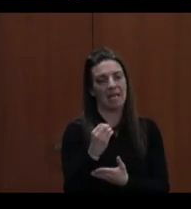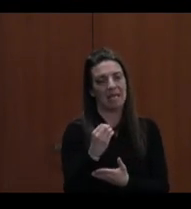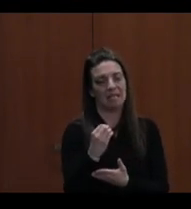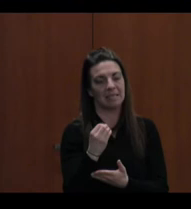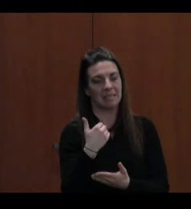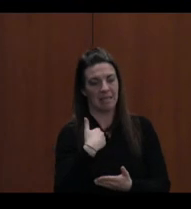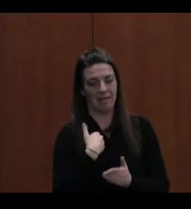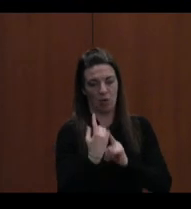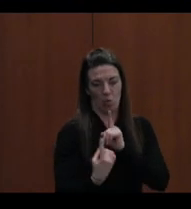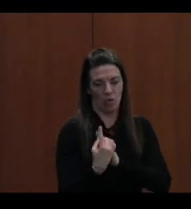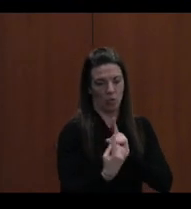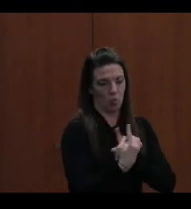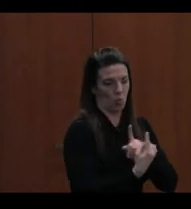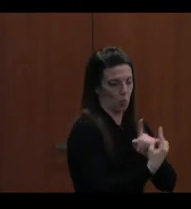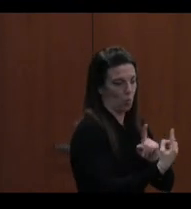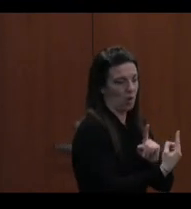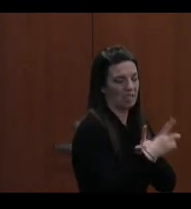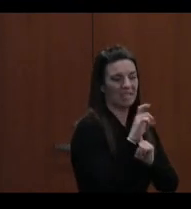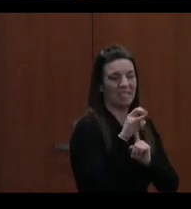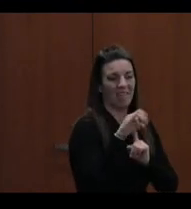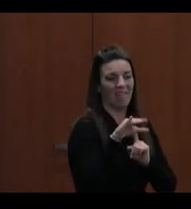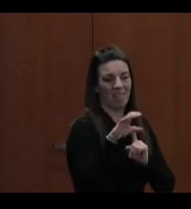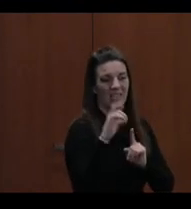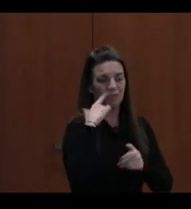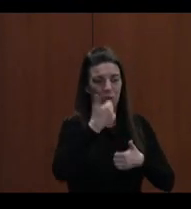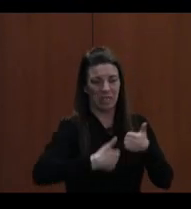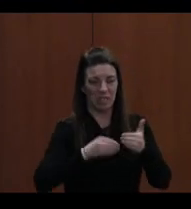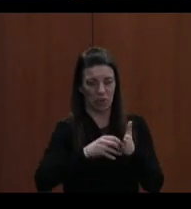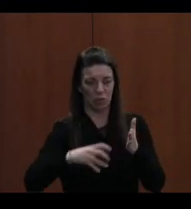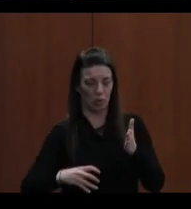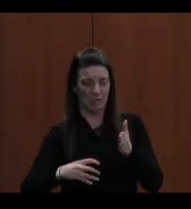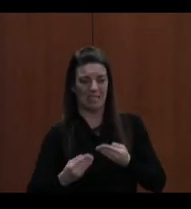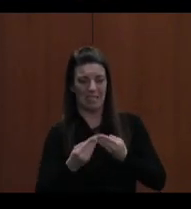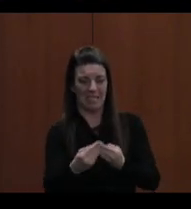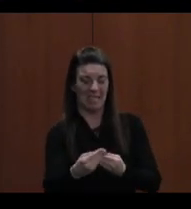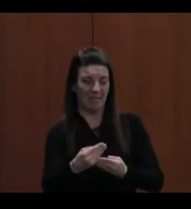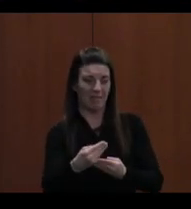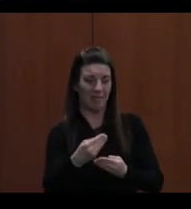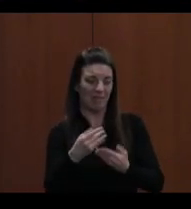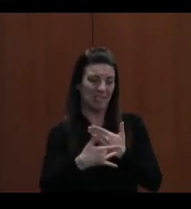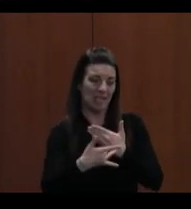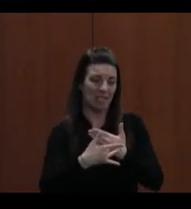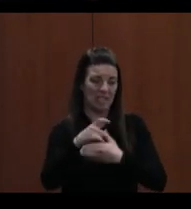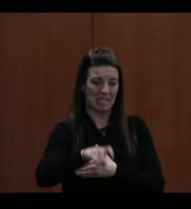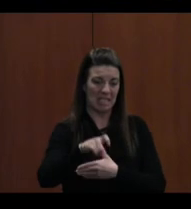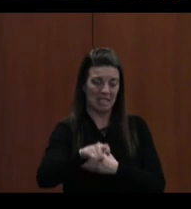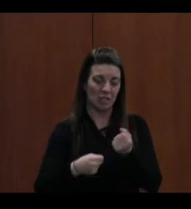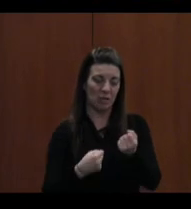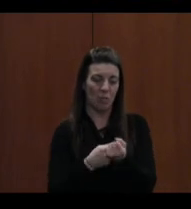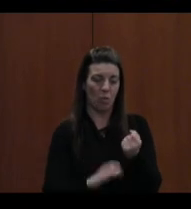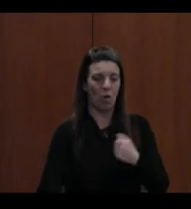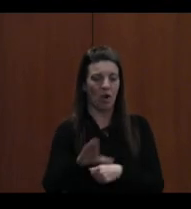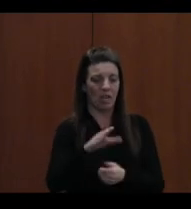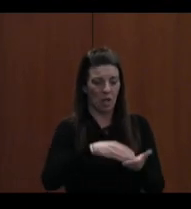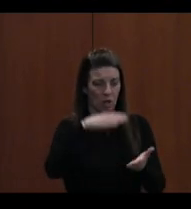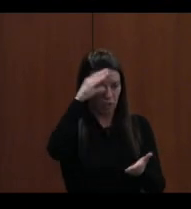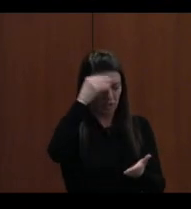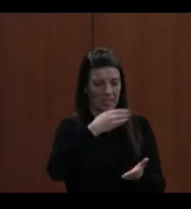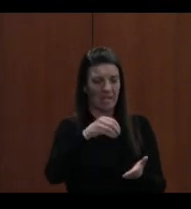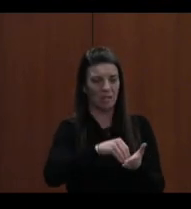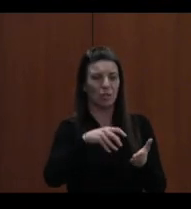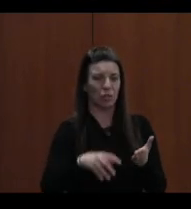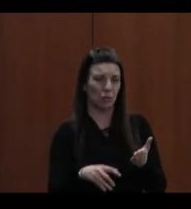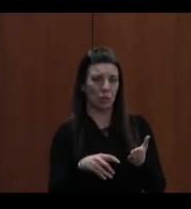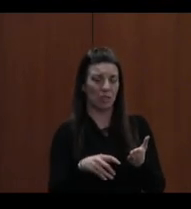ratios, equipped schools and classrooms with the necessary technology and infrastructure to support personalized learning and student-centered approaches